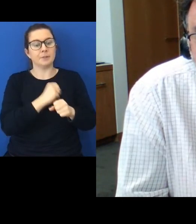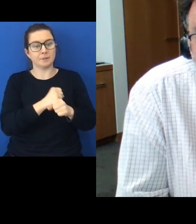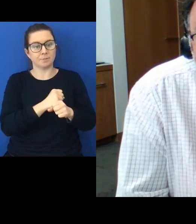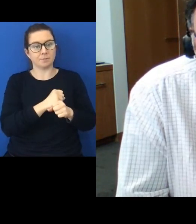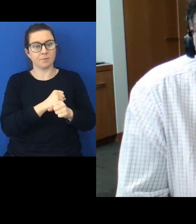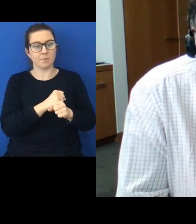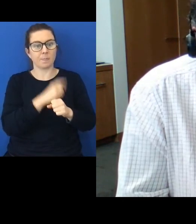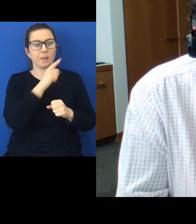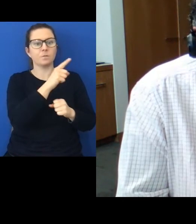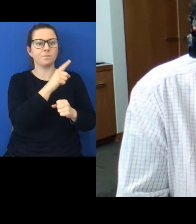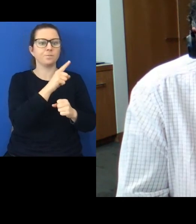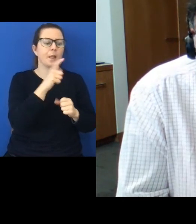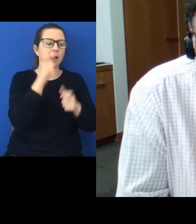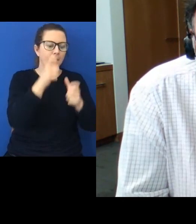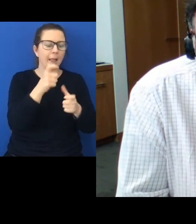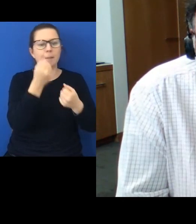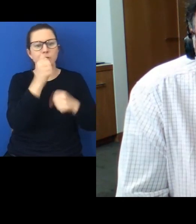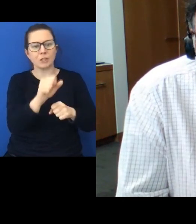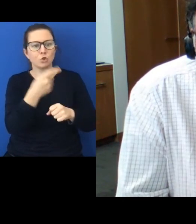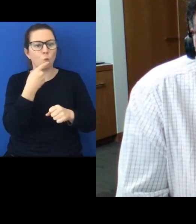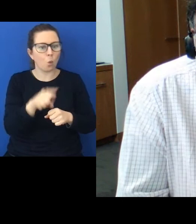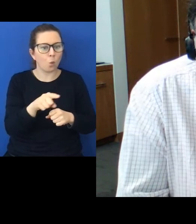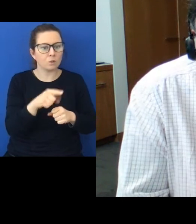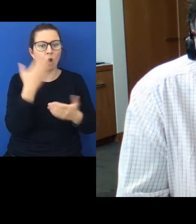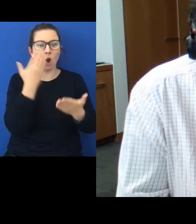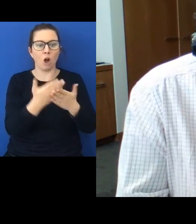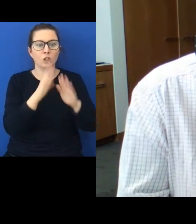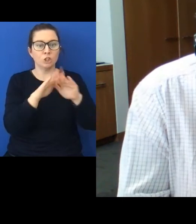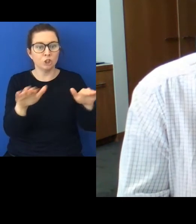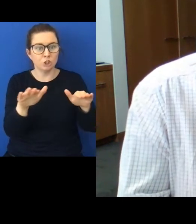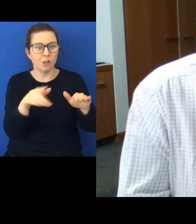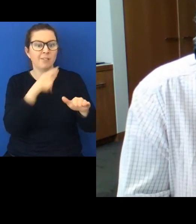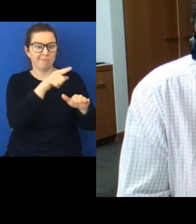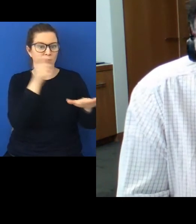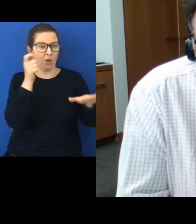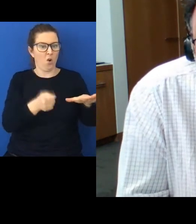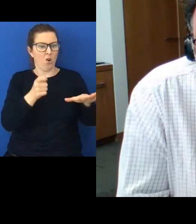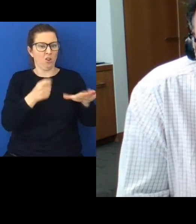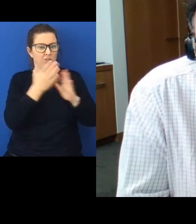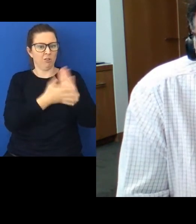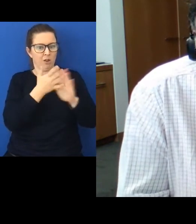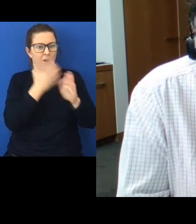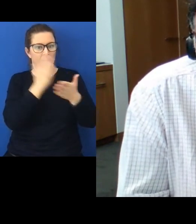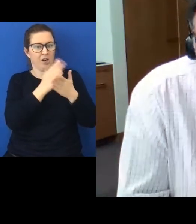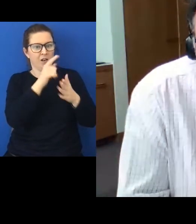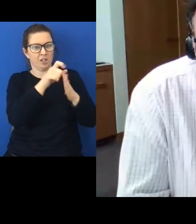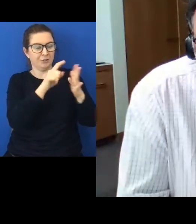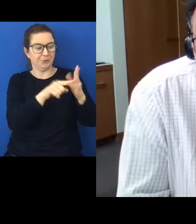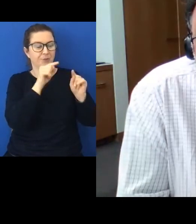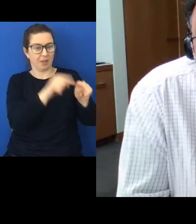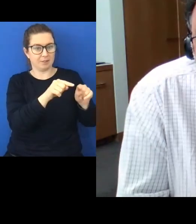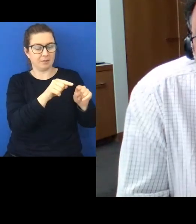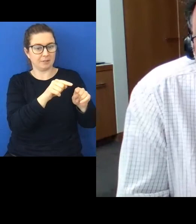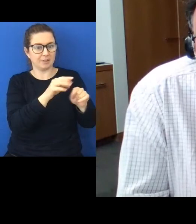imposes care and protection orders on children or the court at the behest of the government